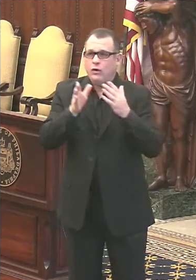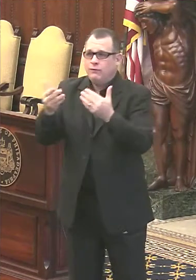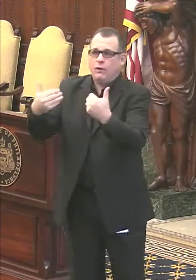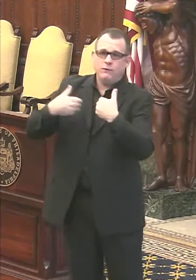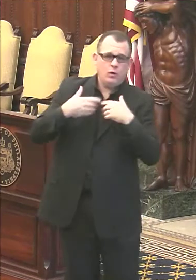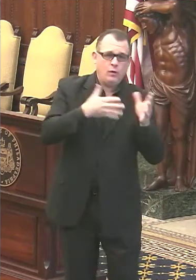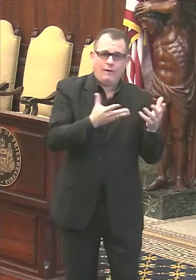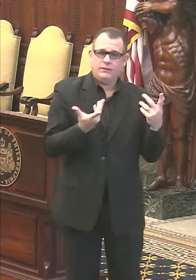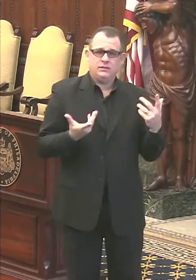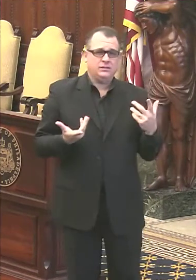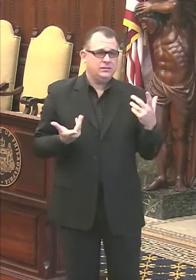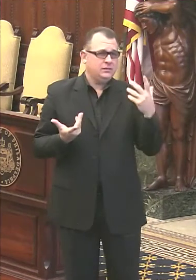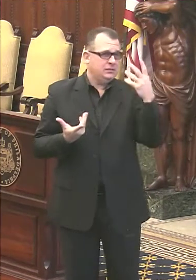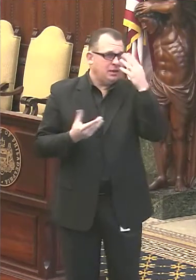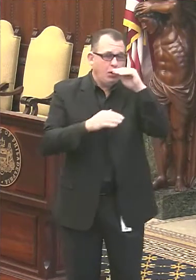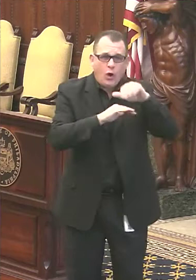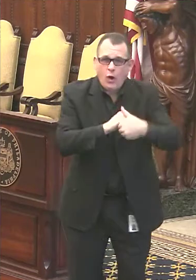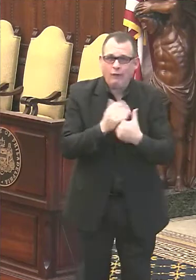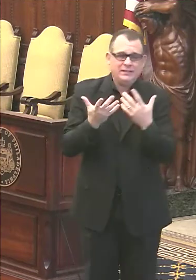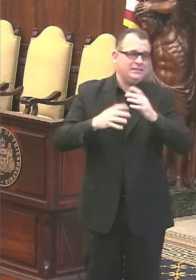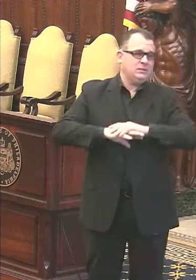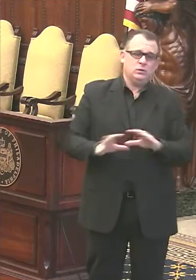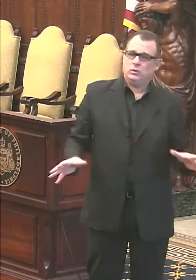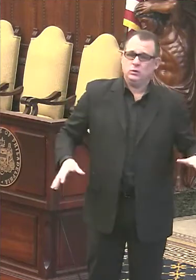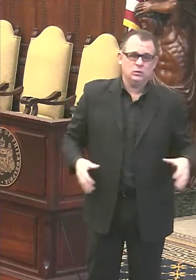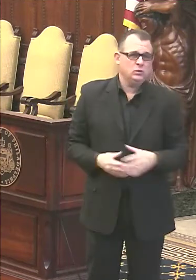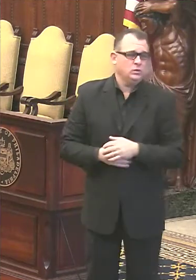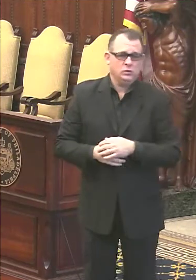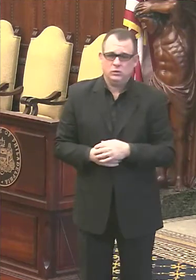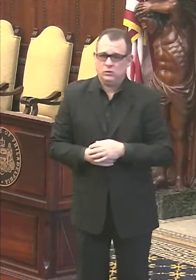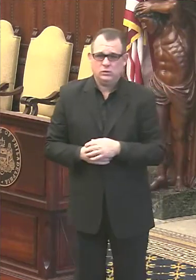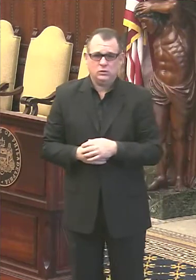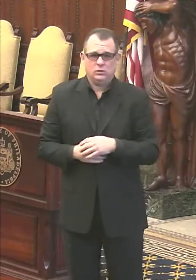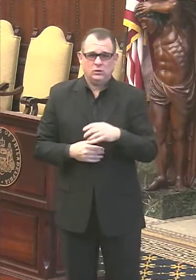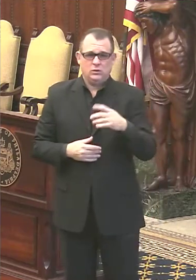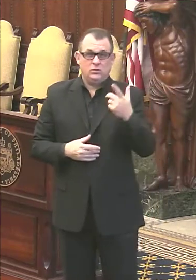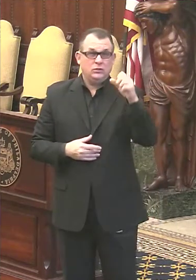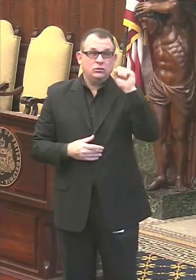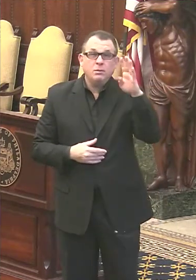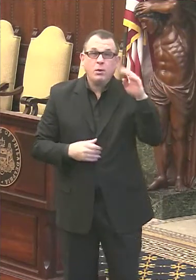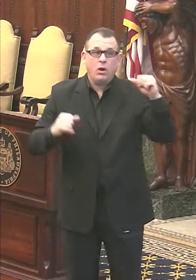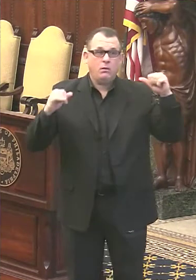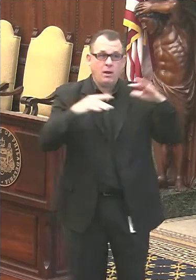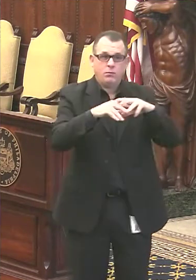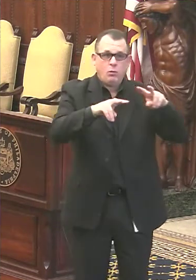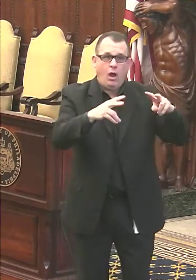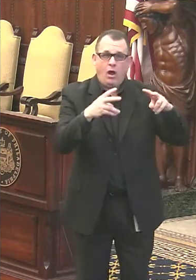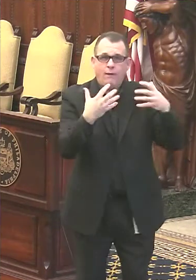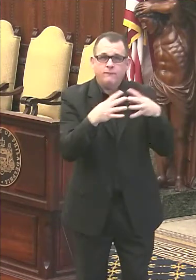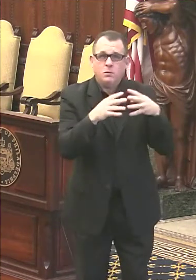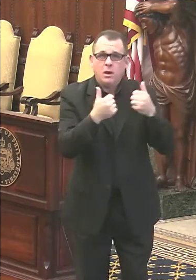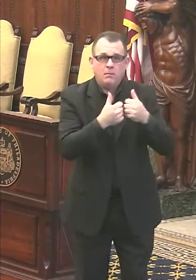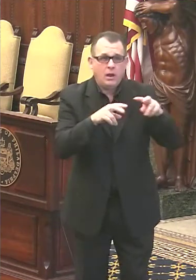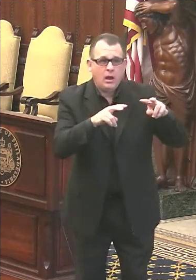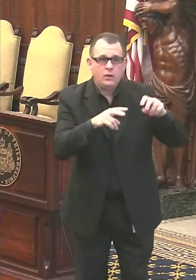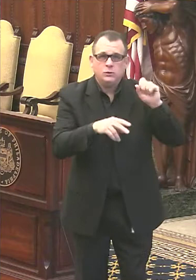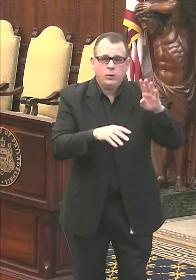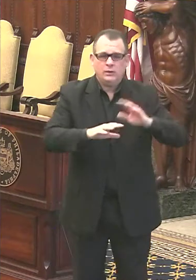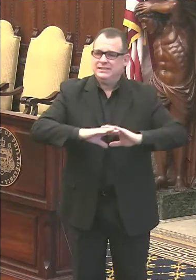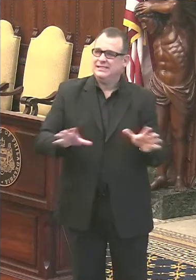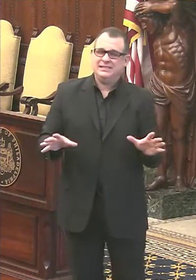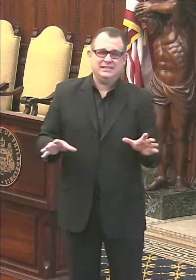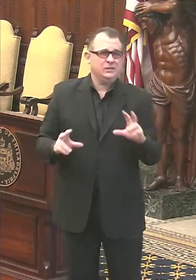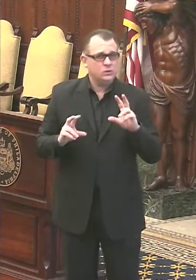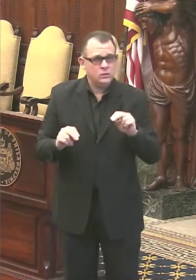because this season, plan now no indoor Super Bowl watch parties. Super Bowl watch parties where a bunch of people are together and eating